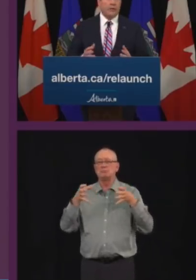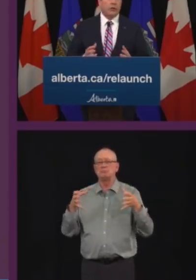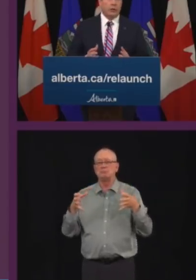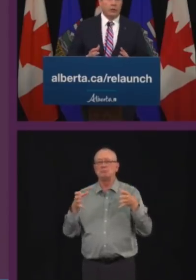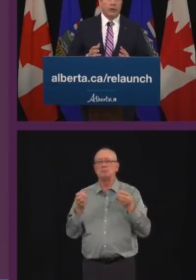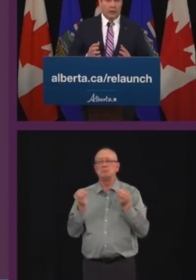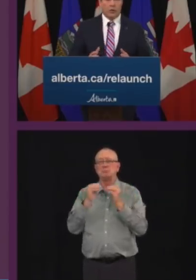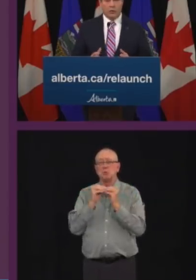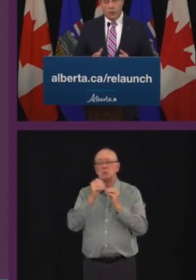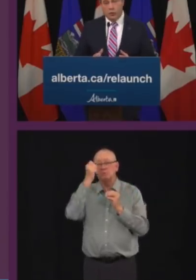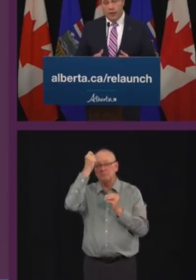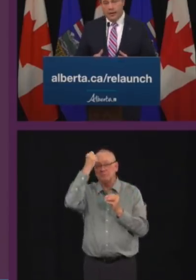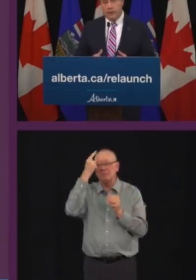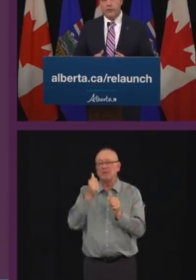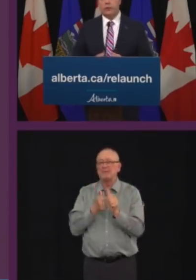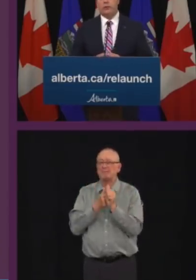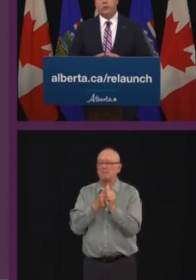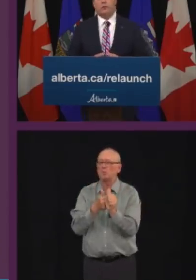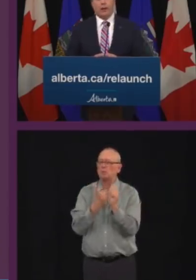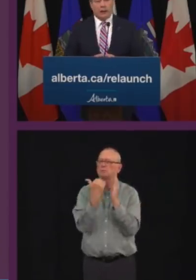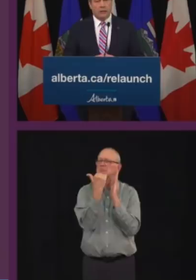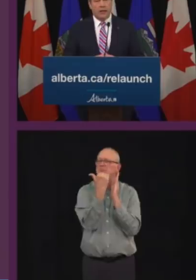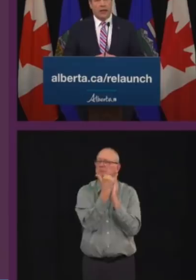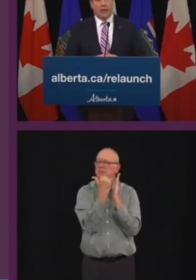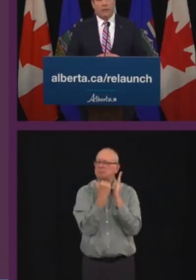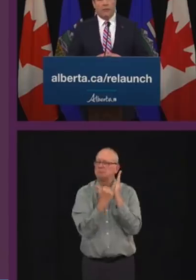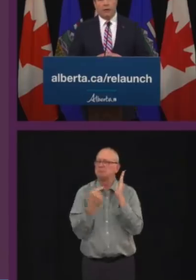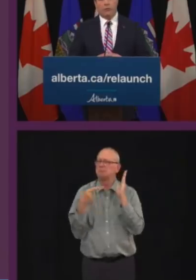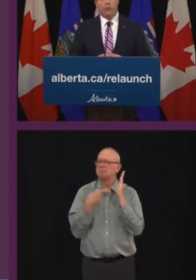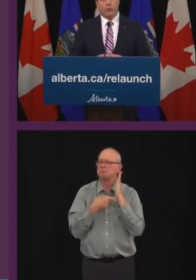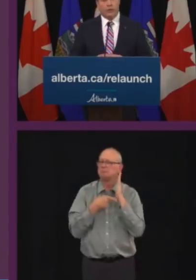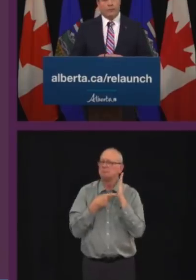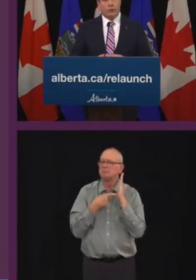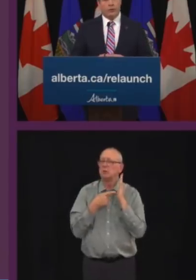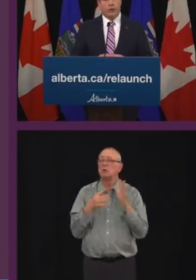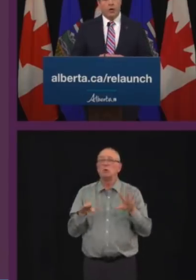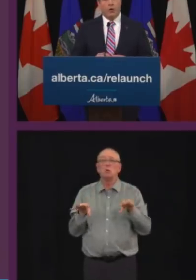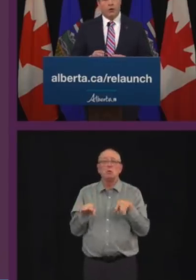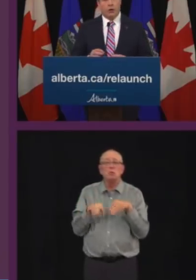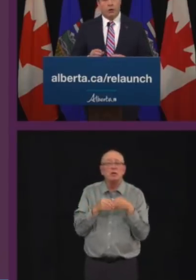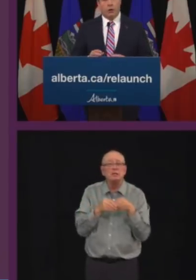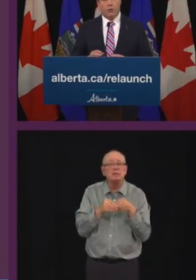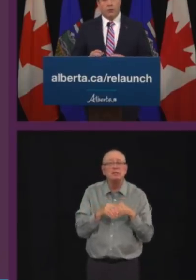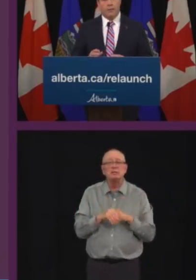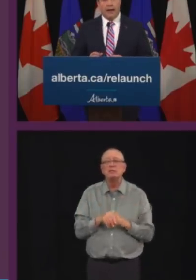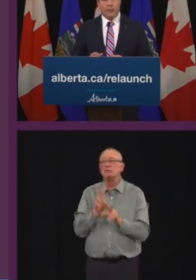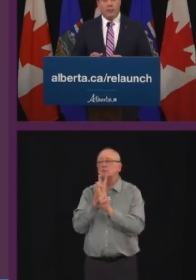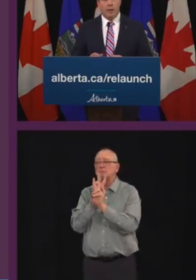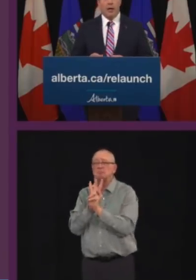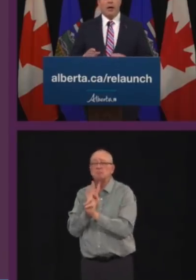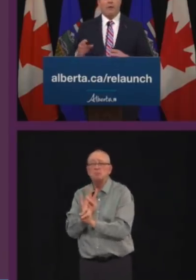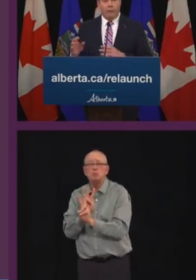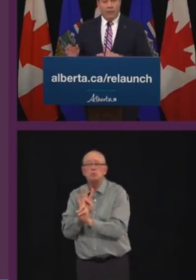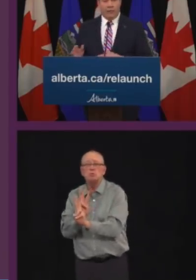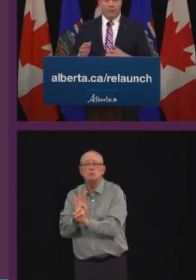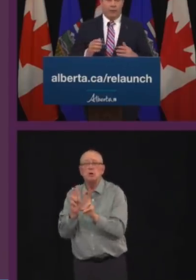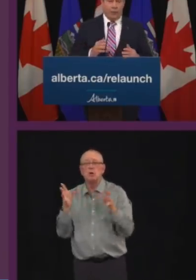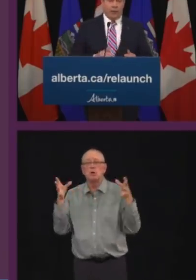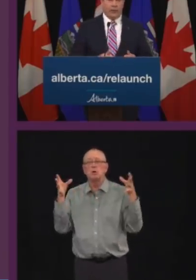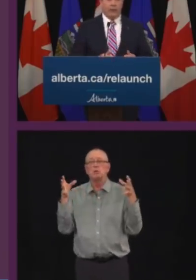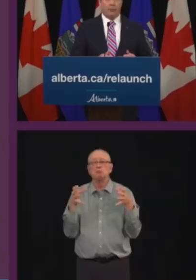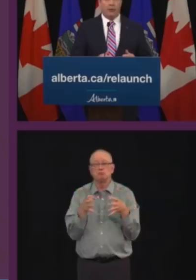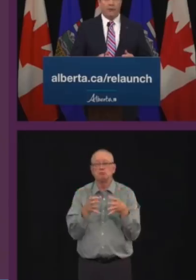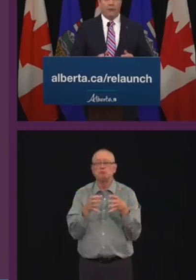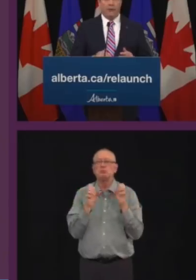These include indoor social gatherings including wedding and funeral receptions which can occur with a maximum of 50